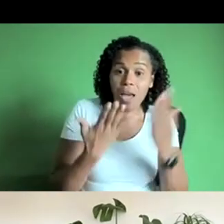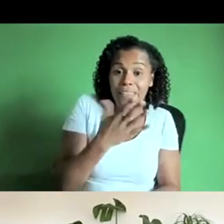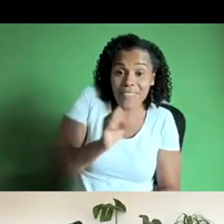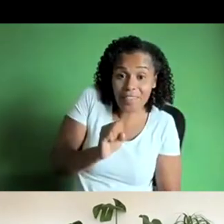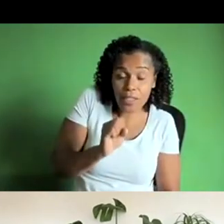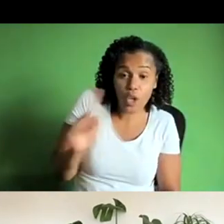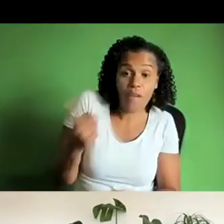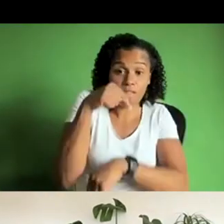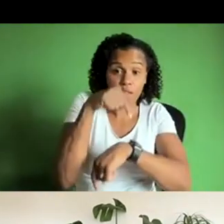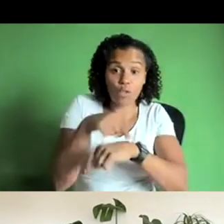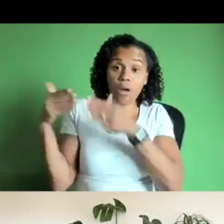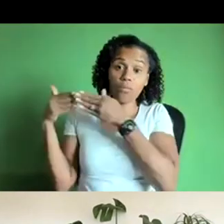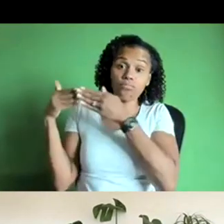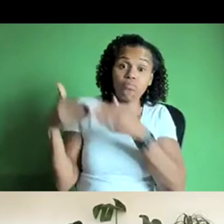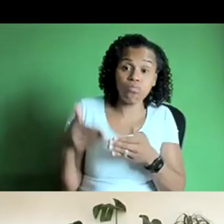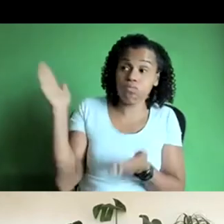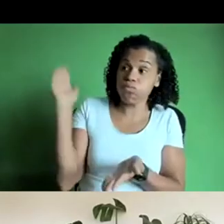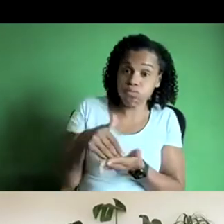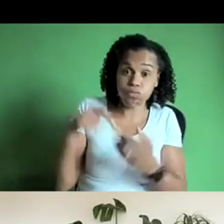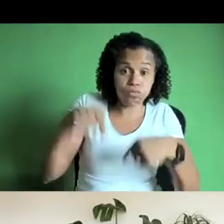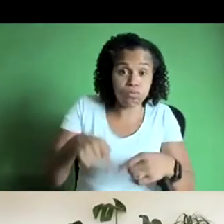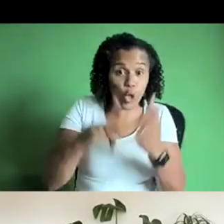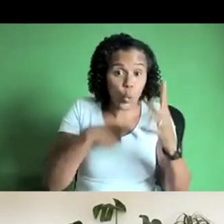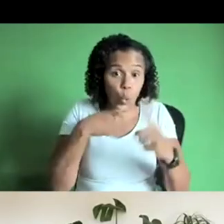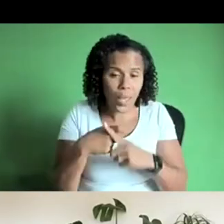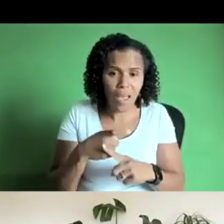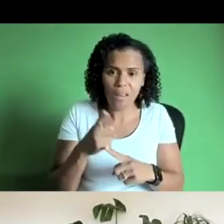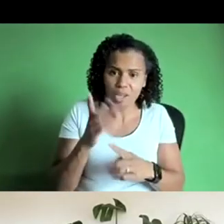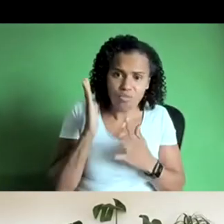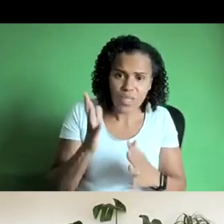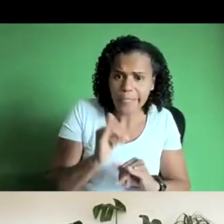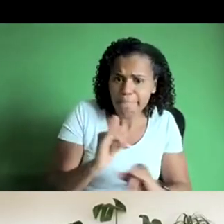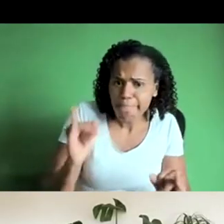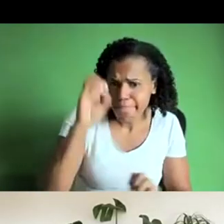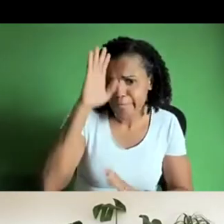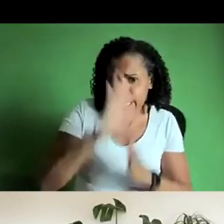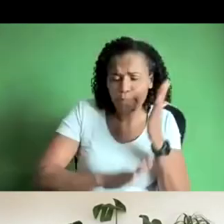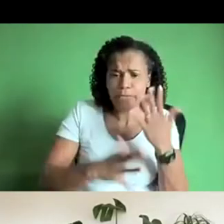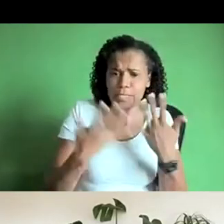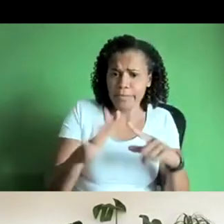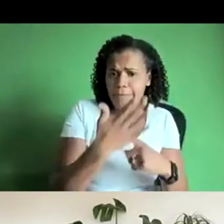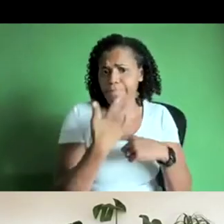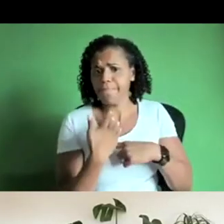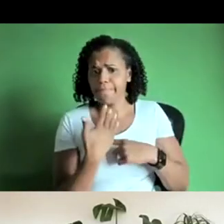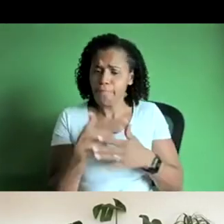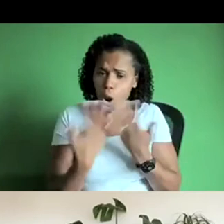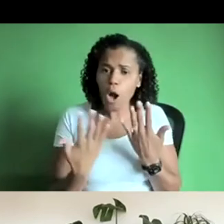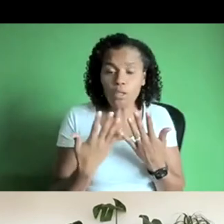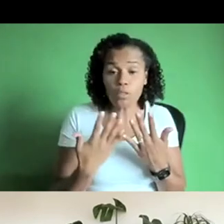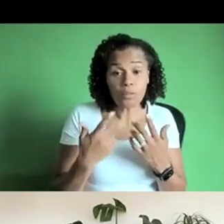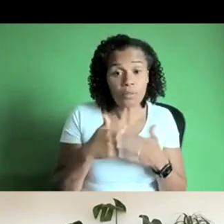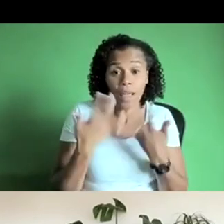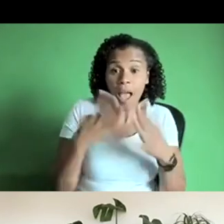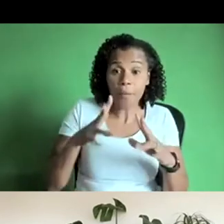and how you're badly treated you know things like that and i've sort of explored that as well i mean not just about